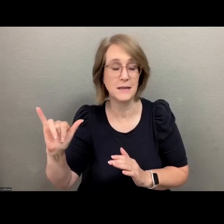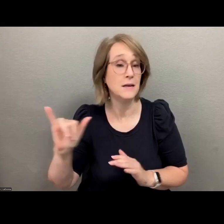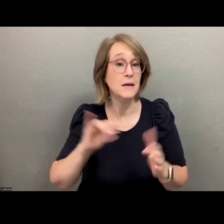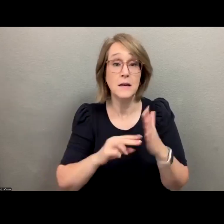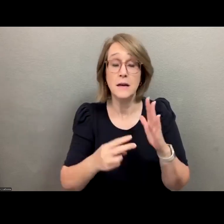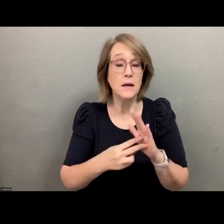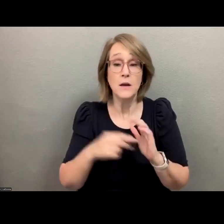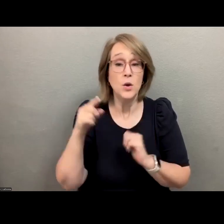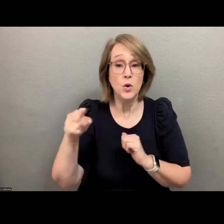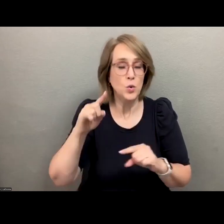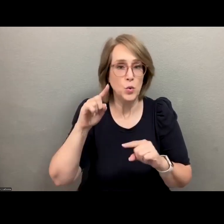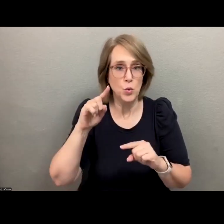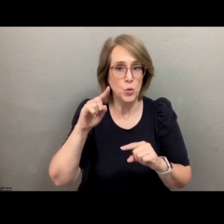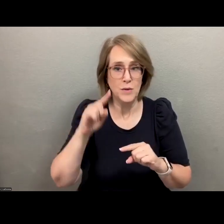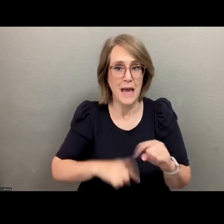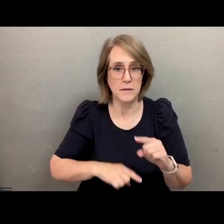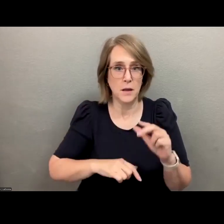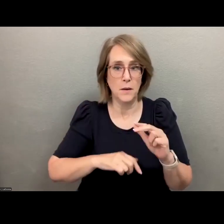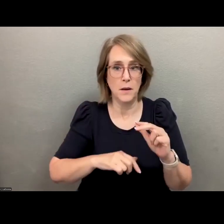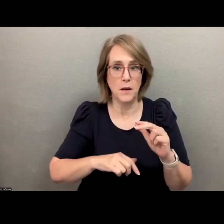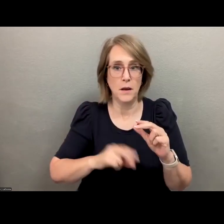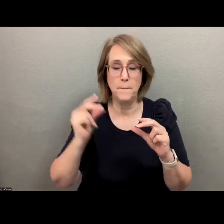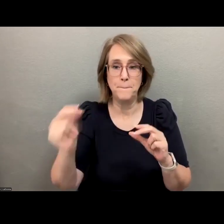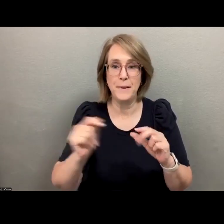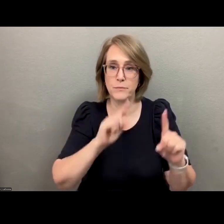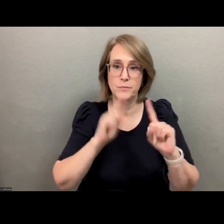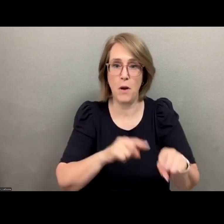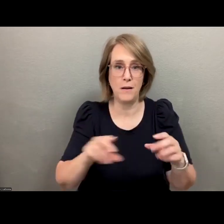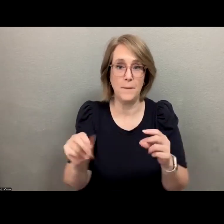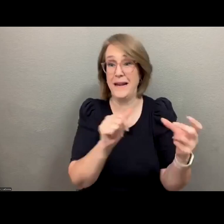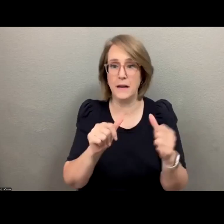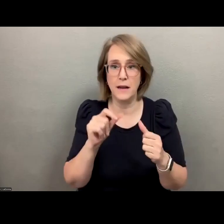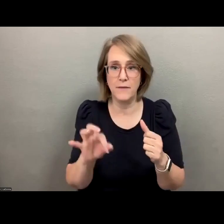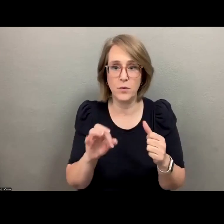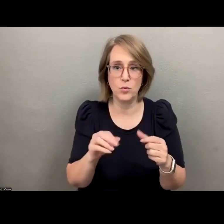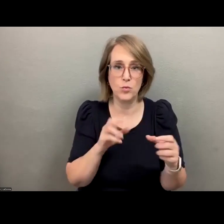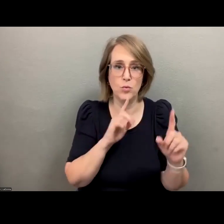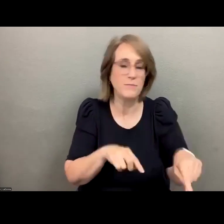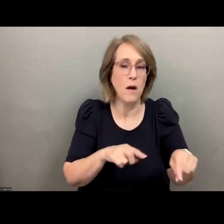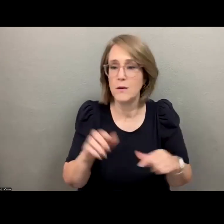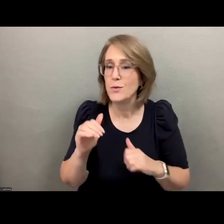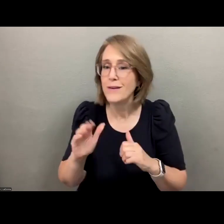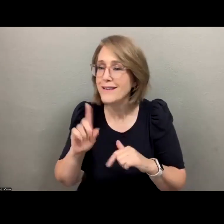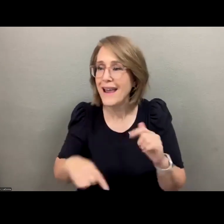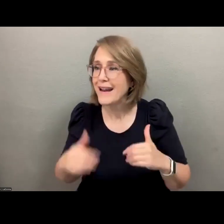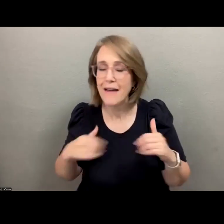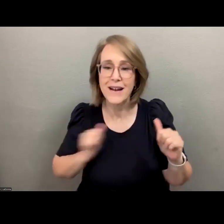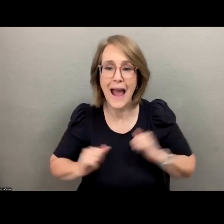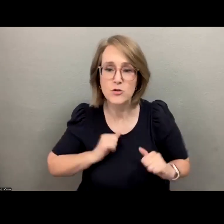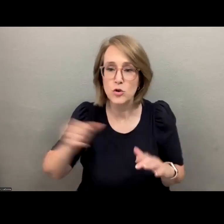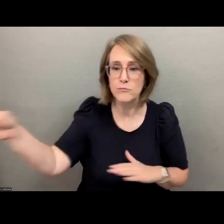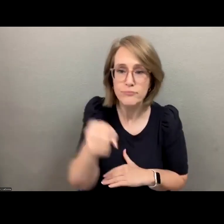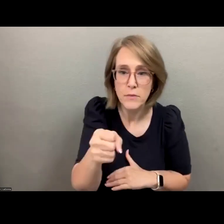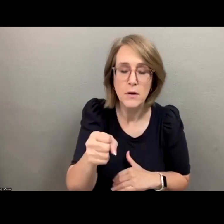scale an immediate response to someone who's struggling with something, right? You can't have an actor come in, you can't immediately pull them